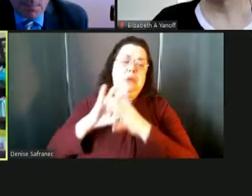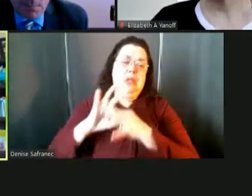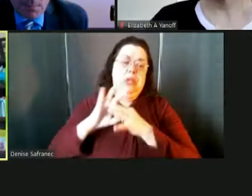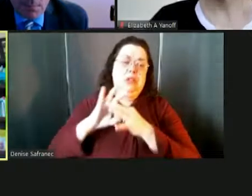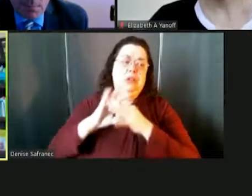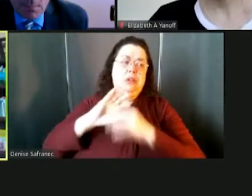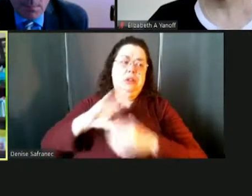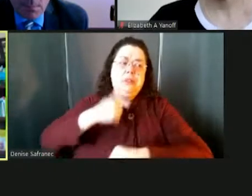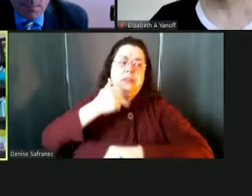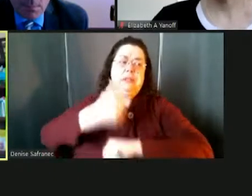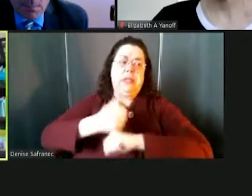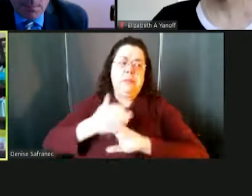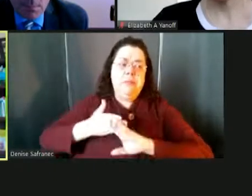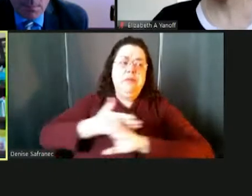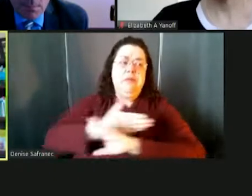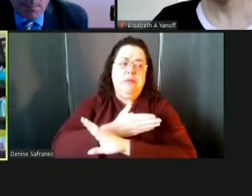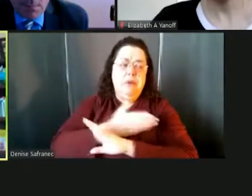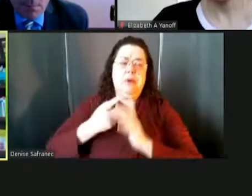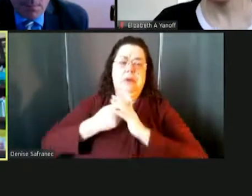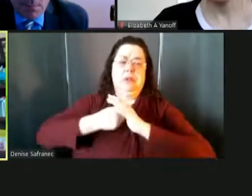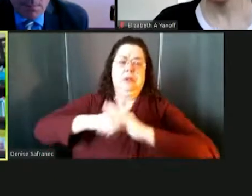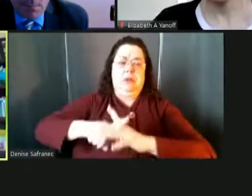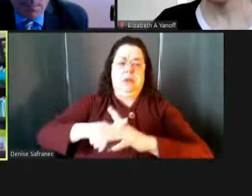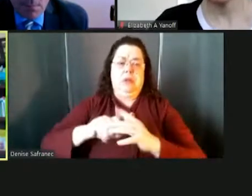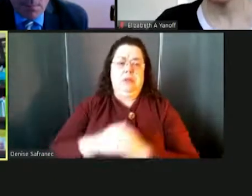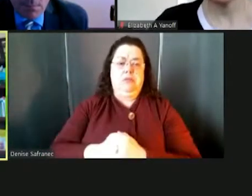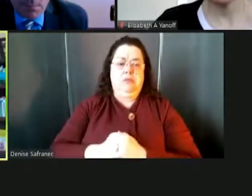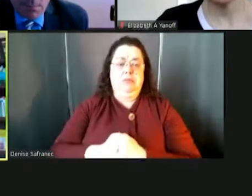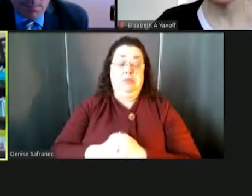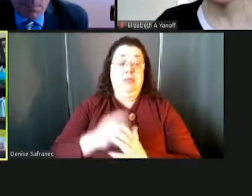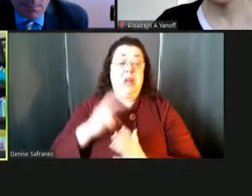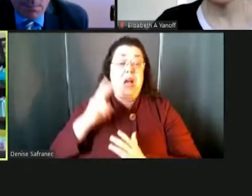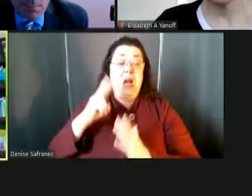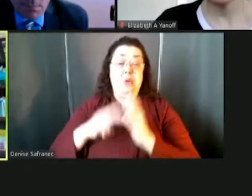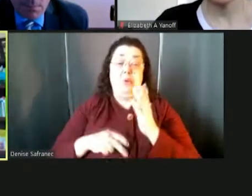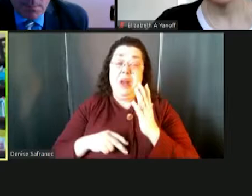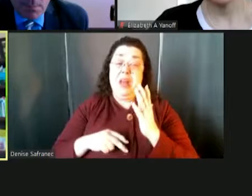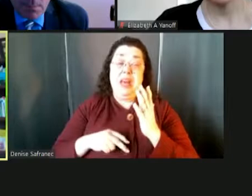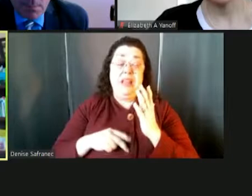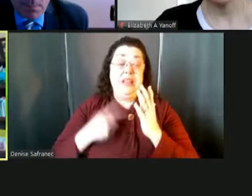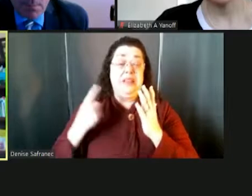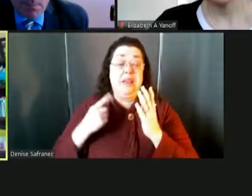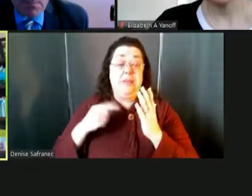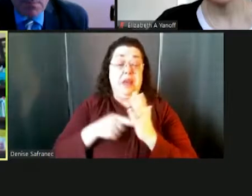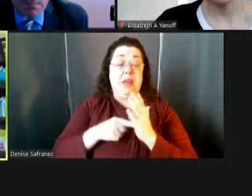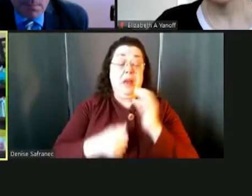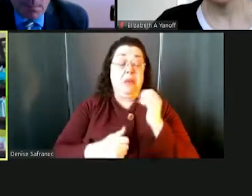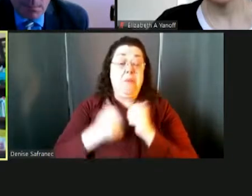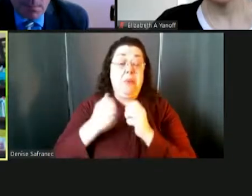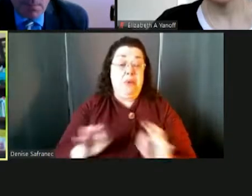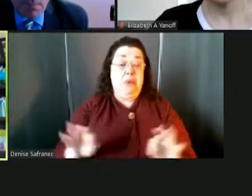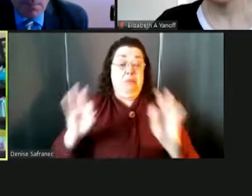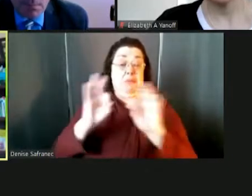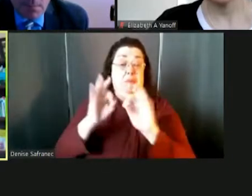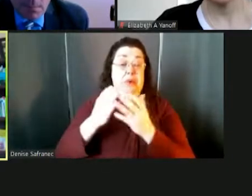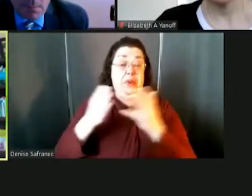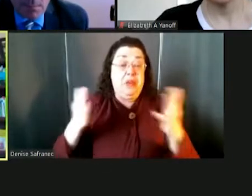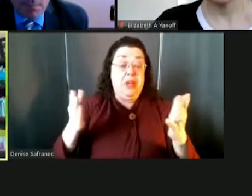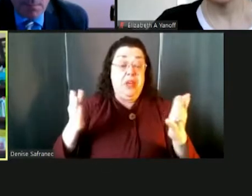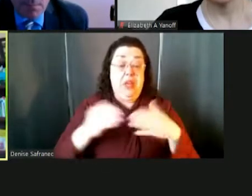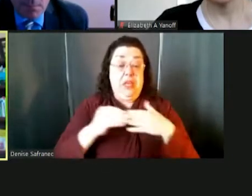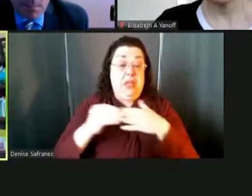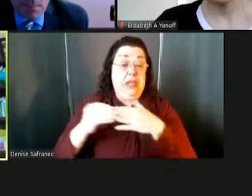pandemic started. I read one time, it said, what's the most important thing a leader